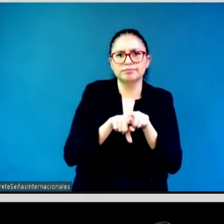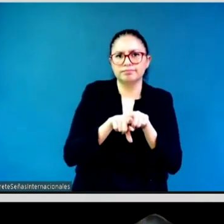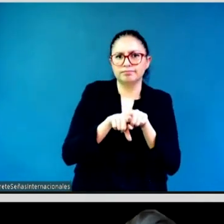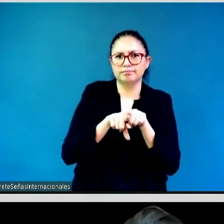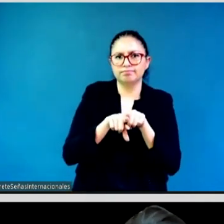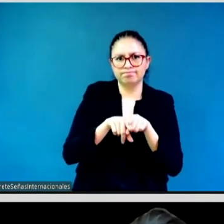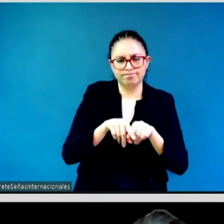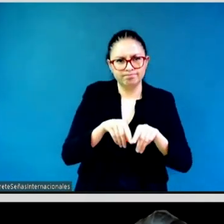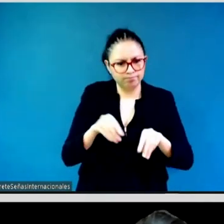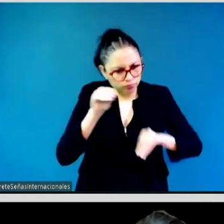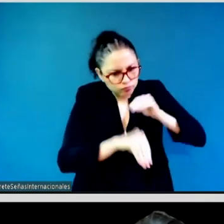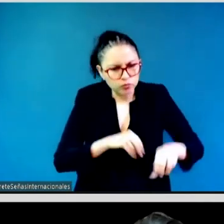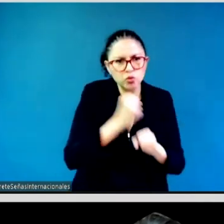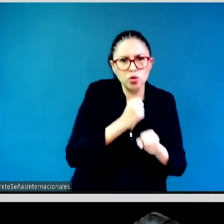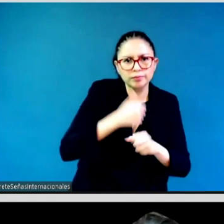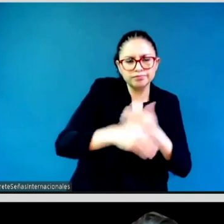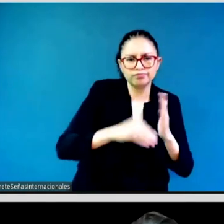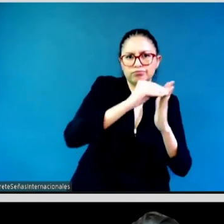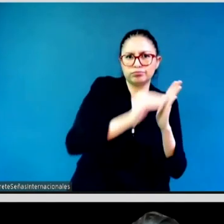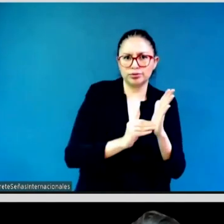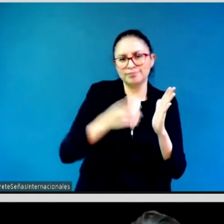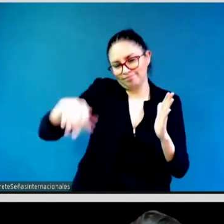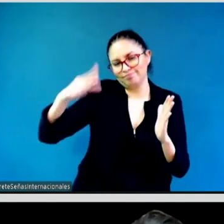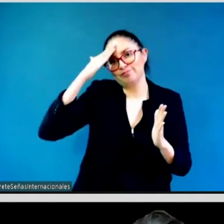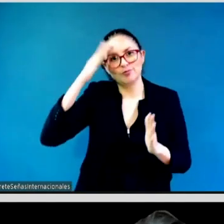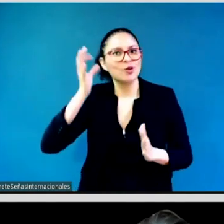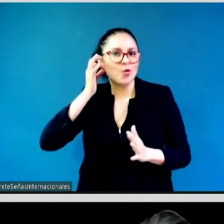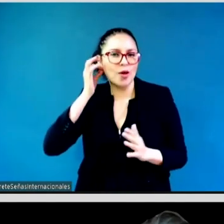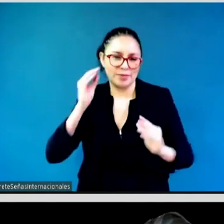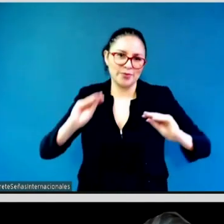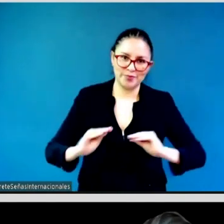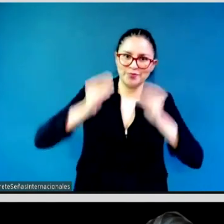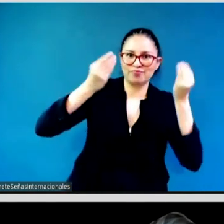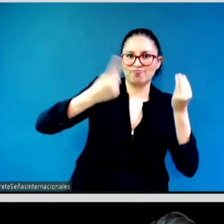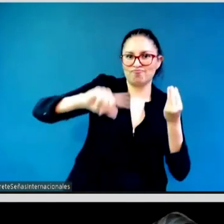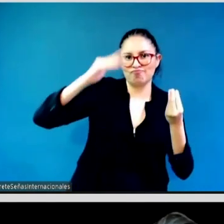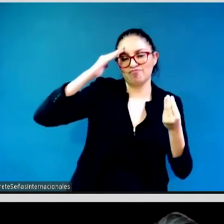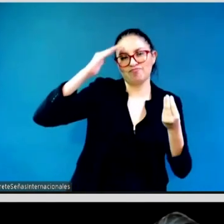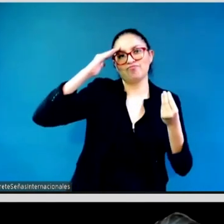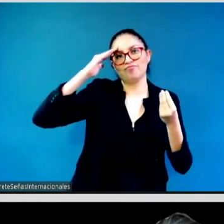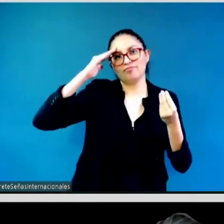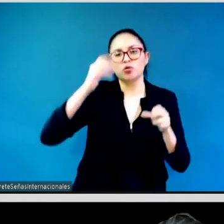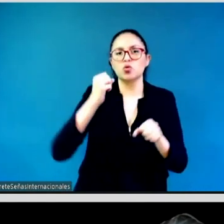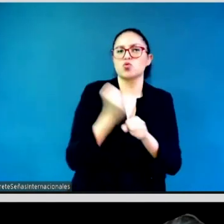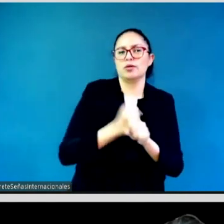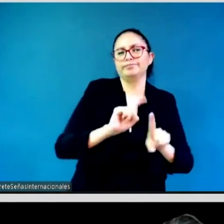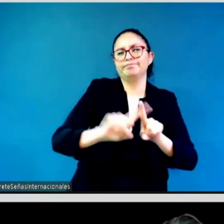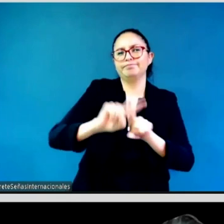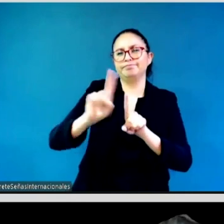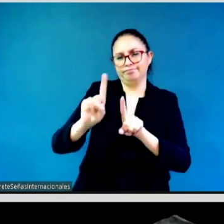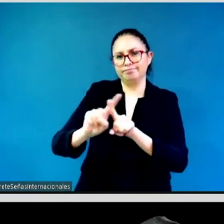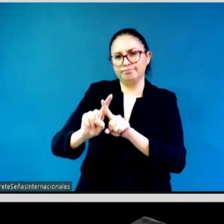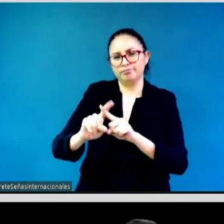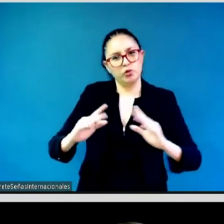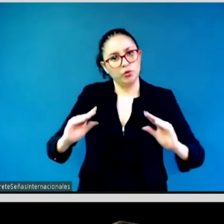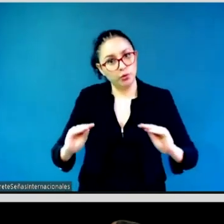young, task force, as well as the national gender youth activists and some other young feminists have been developing the